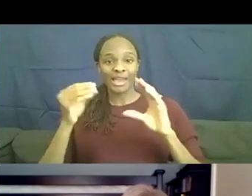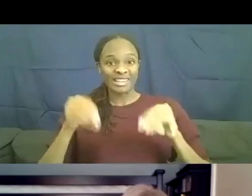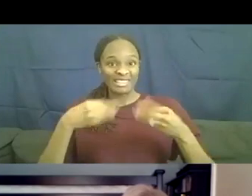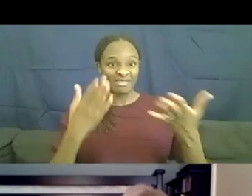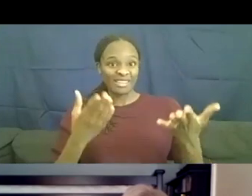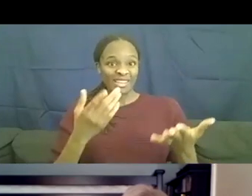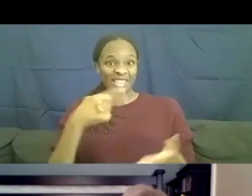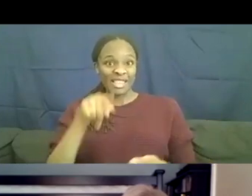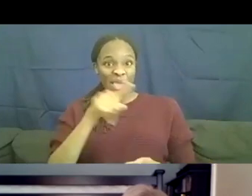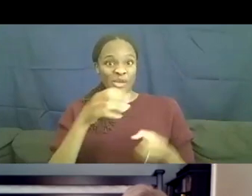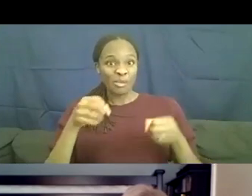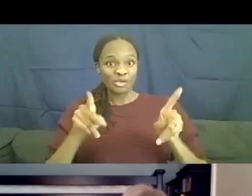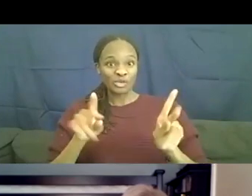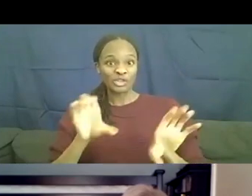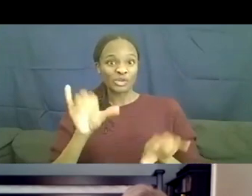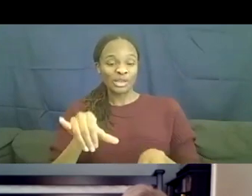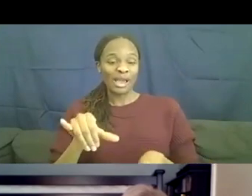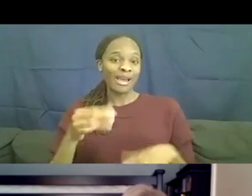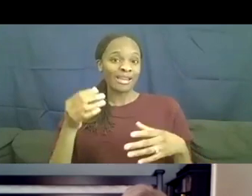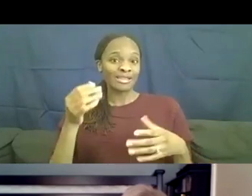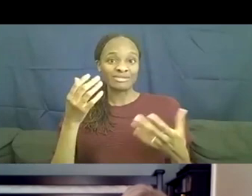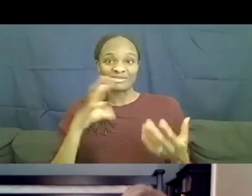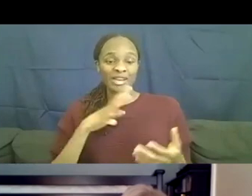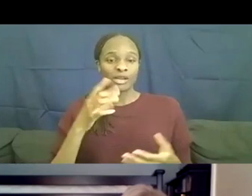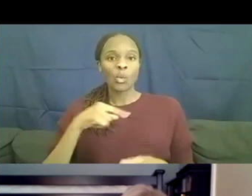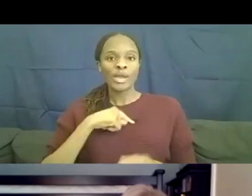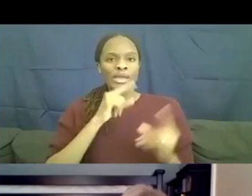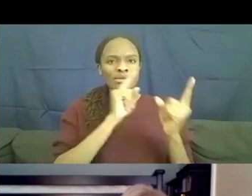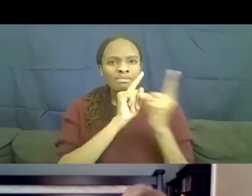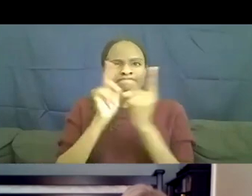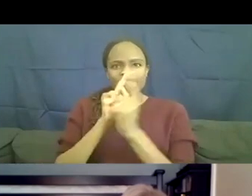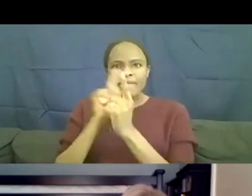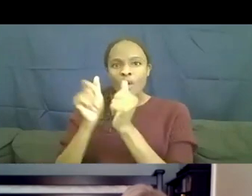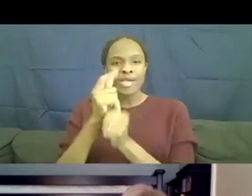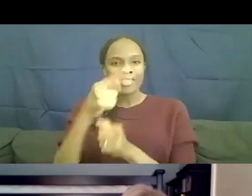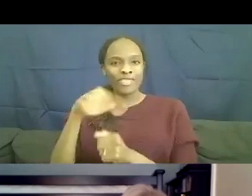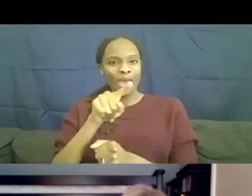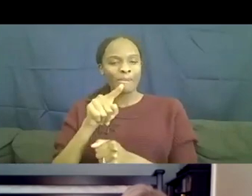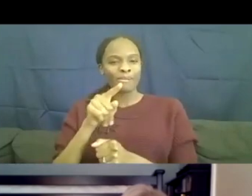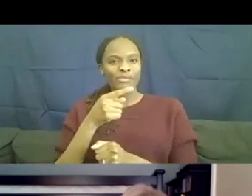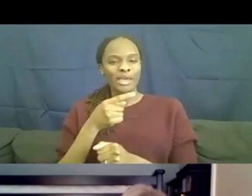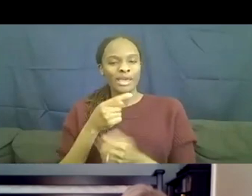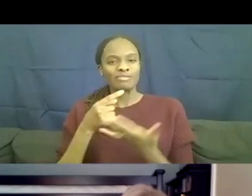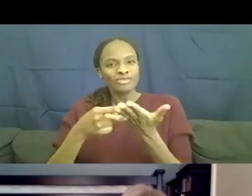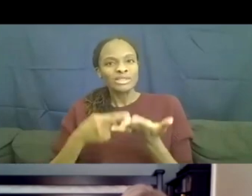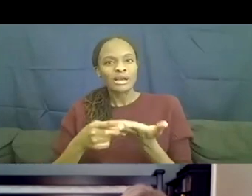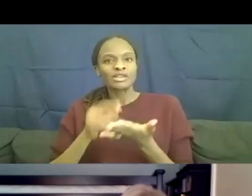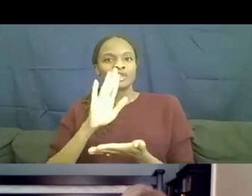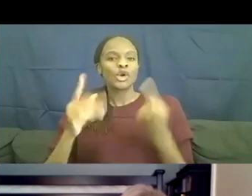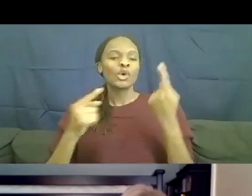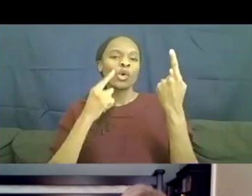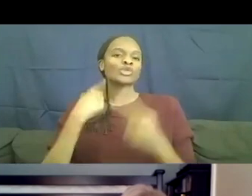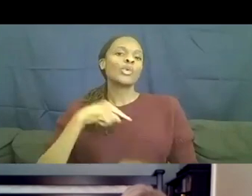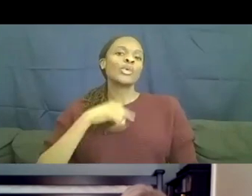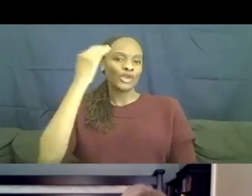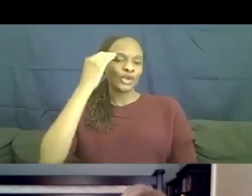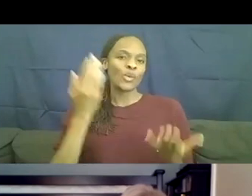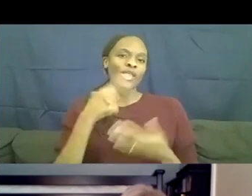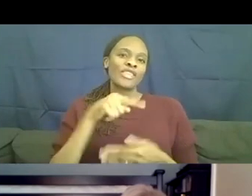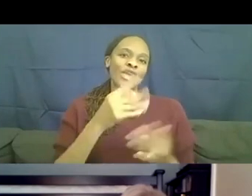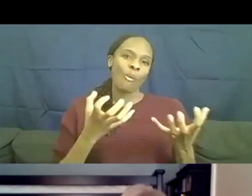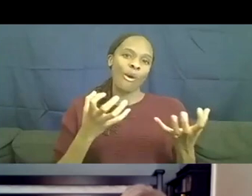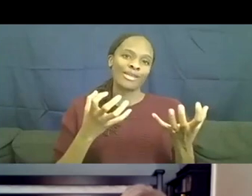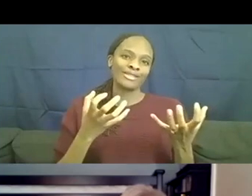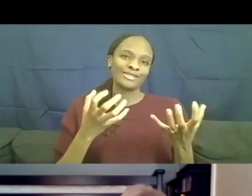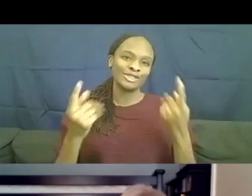And we didn't meet with them and really talk about their goals so that we knew what they wanted to achieve. Right. Um,